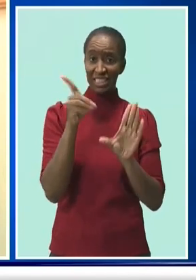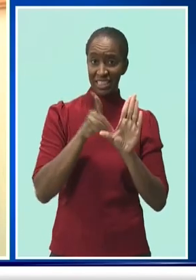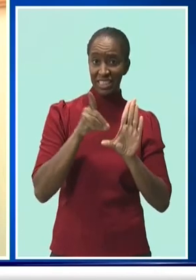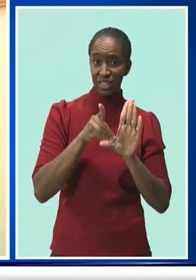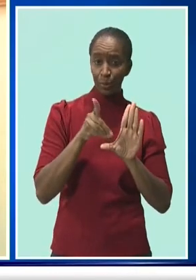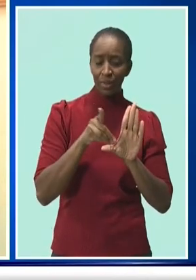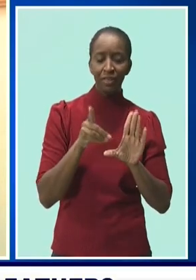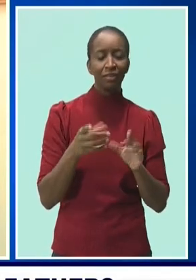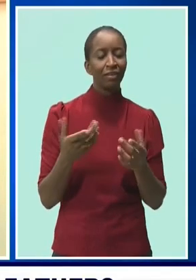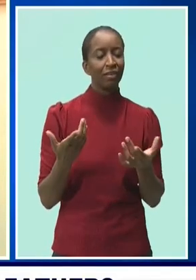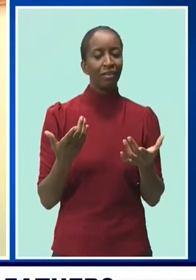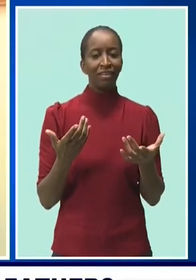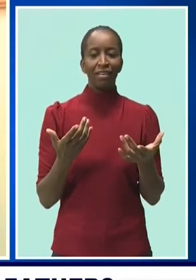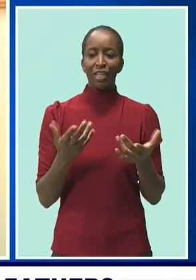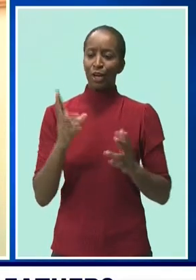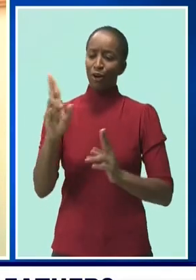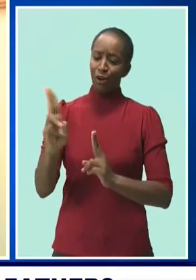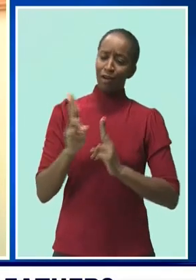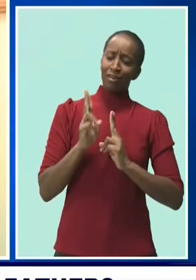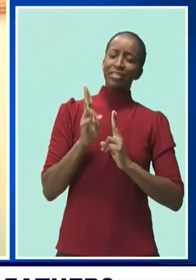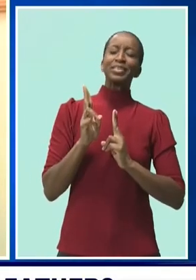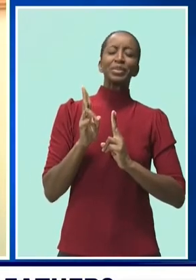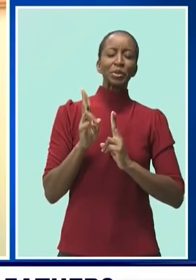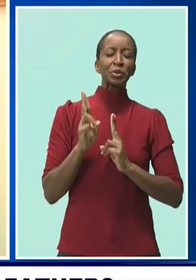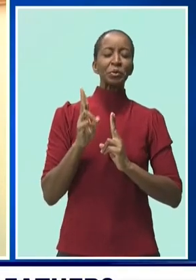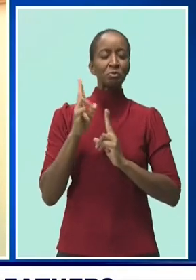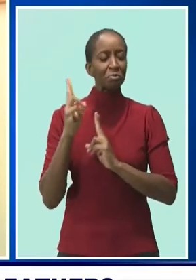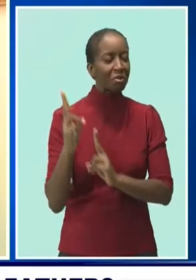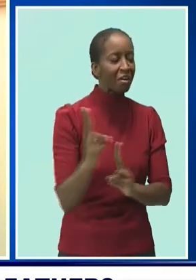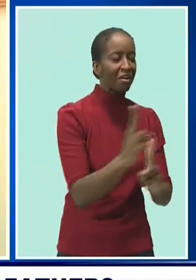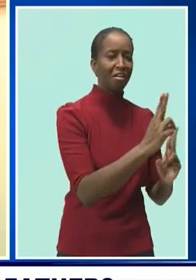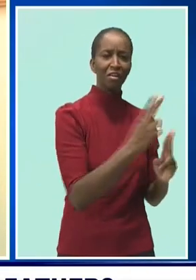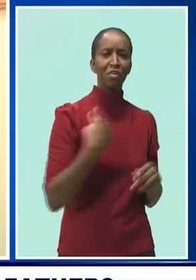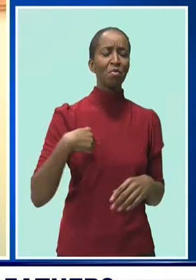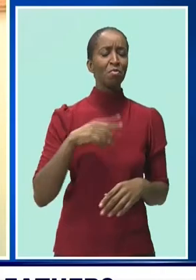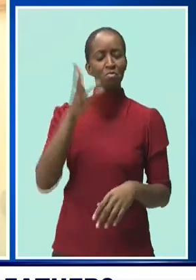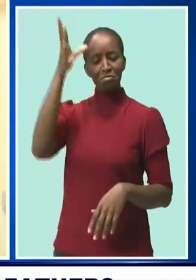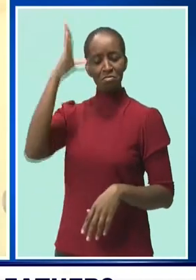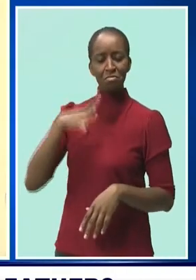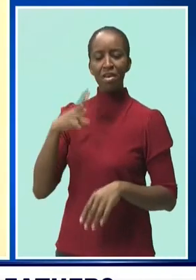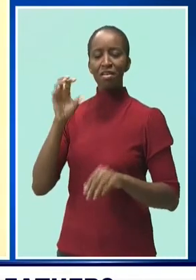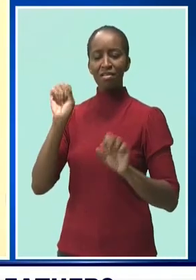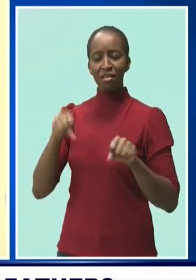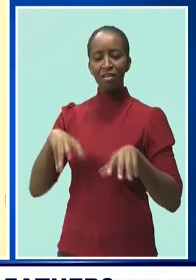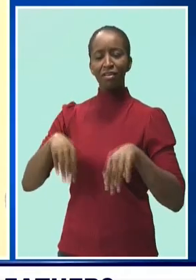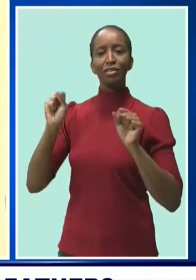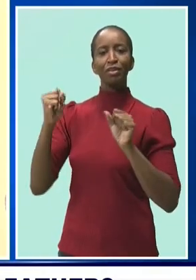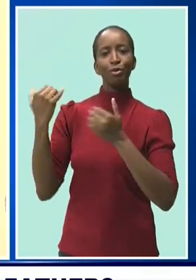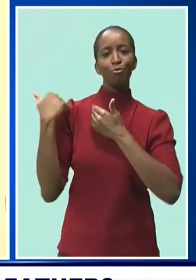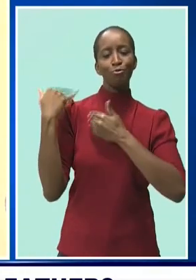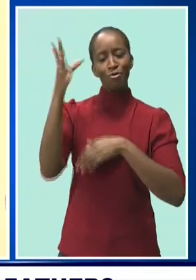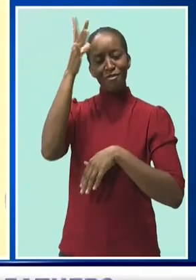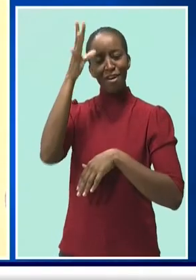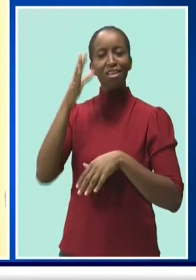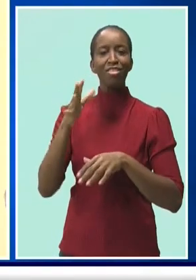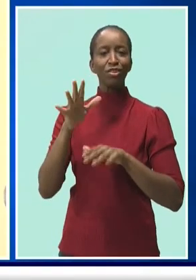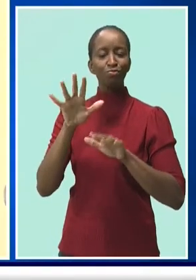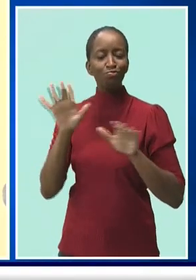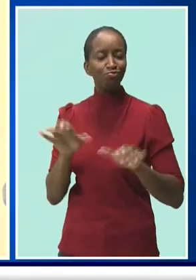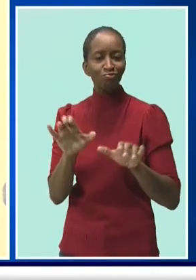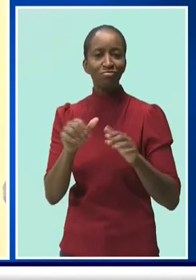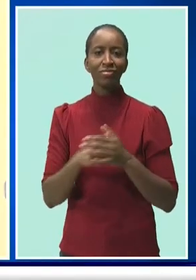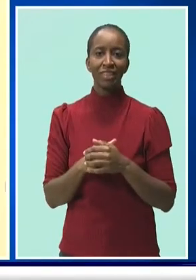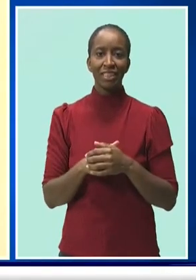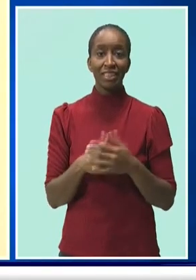able to be out there to share persons with disabilities and we can still be men out there outstanding. It is a pleasure to receive such